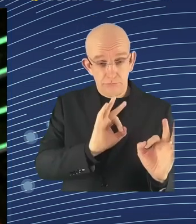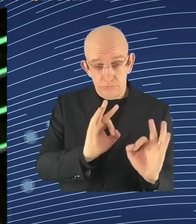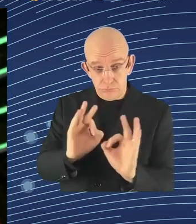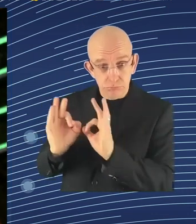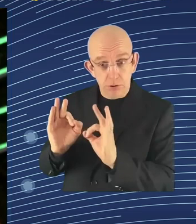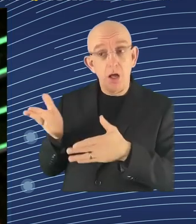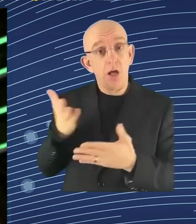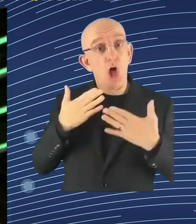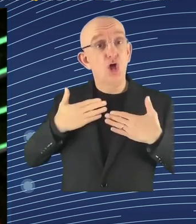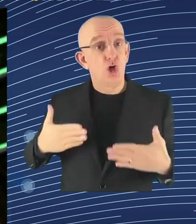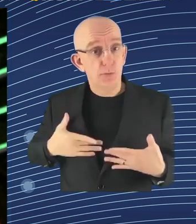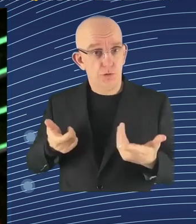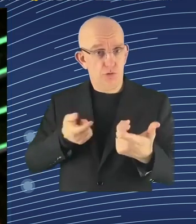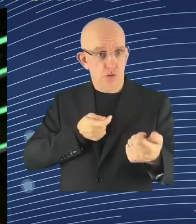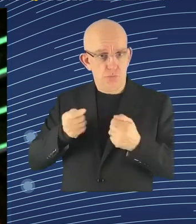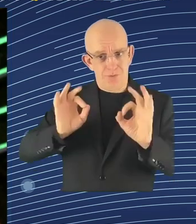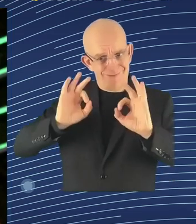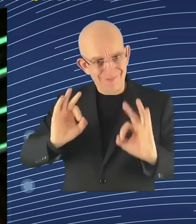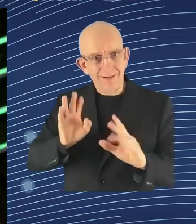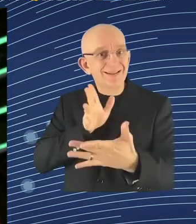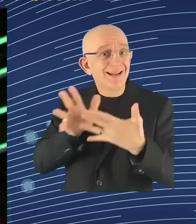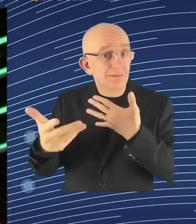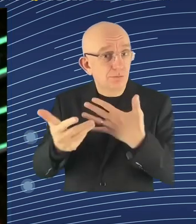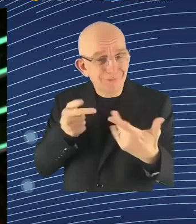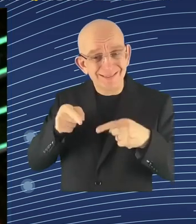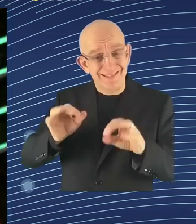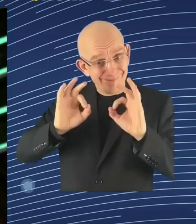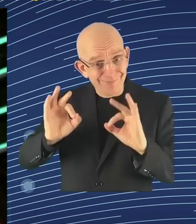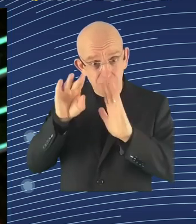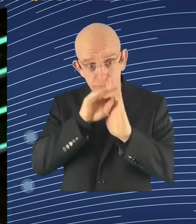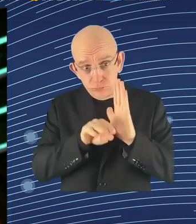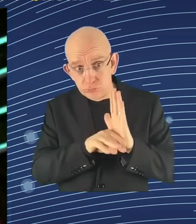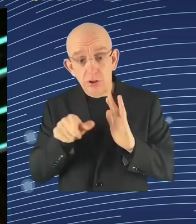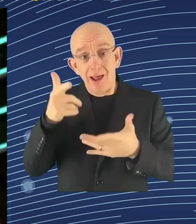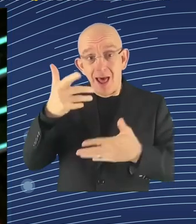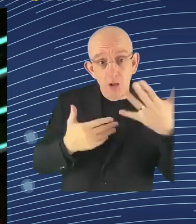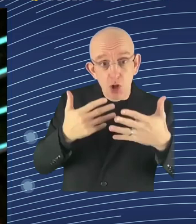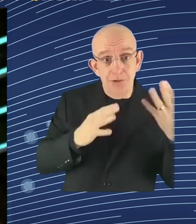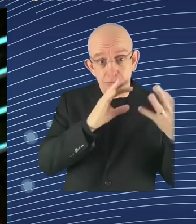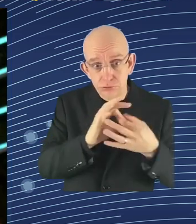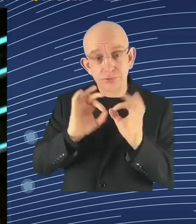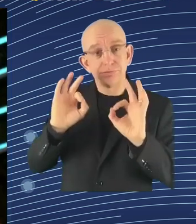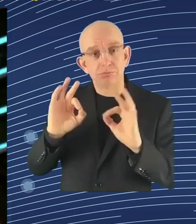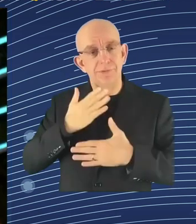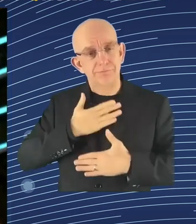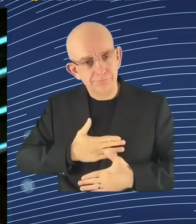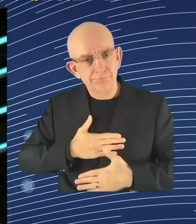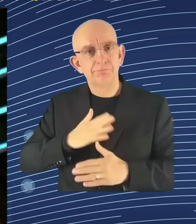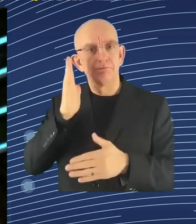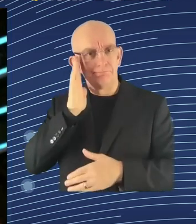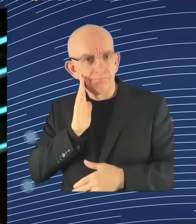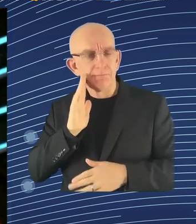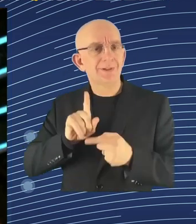and in line with human rights and fundamental rights I think is extremely important. I think that's a very crucial first